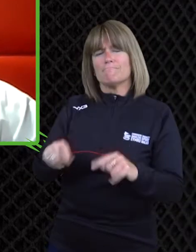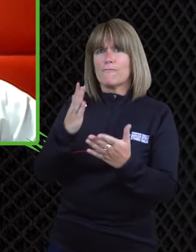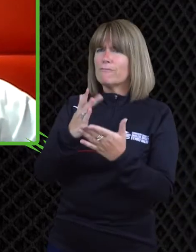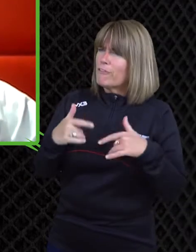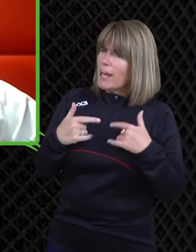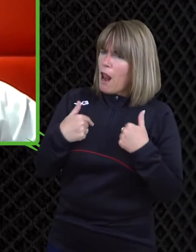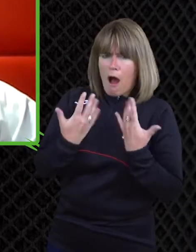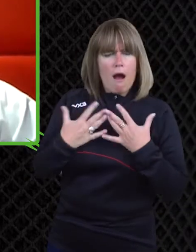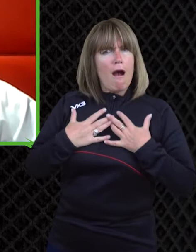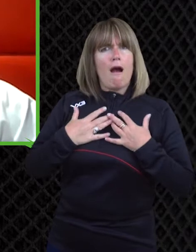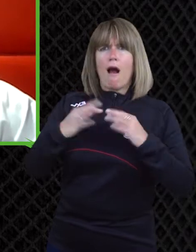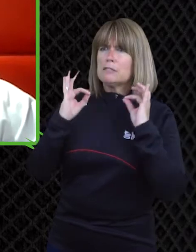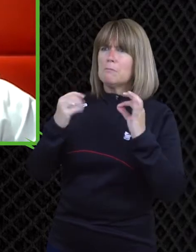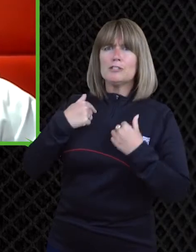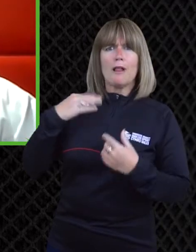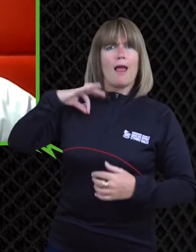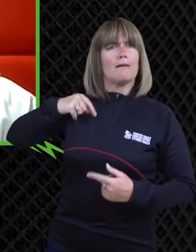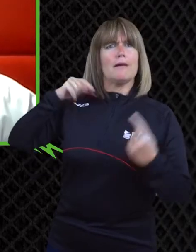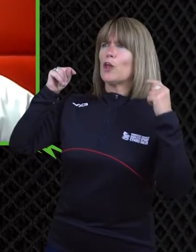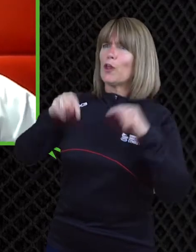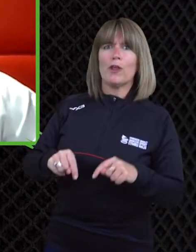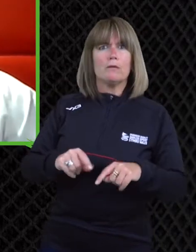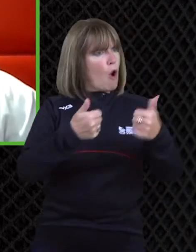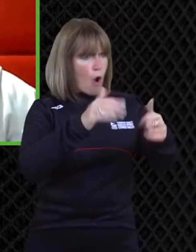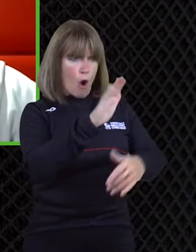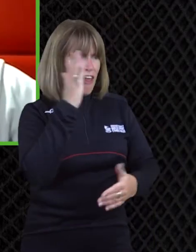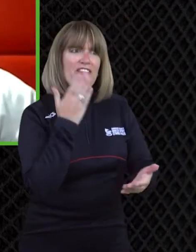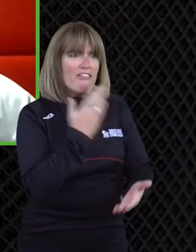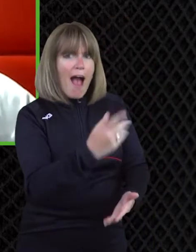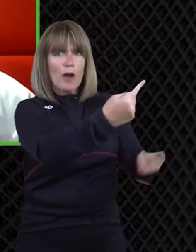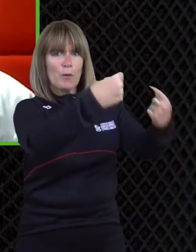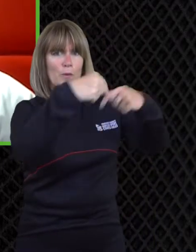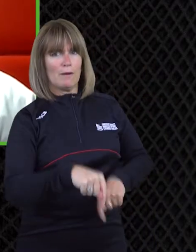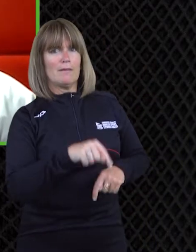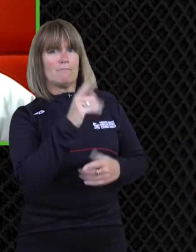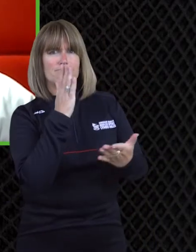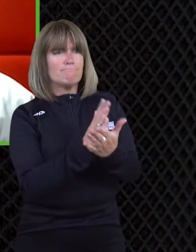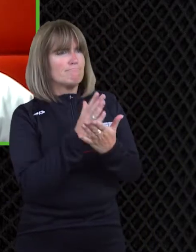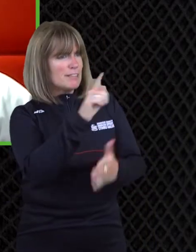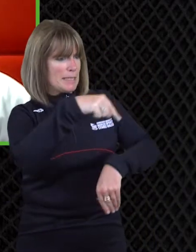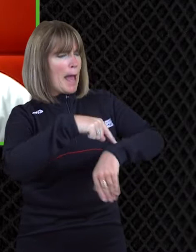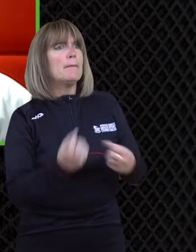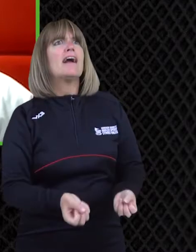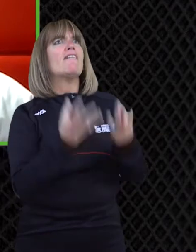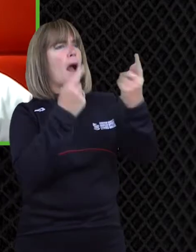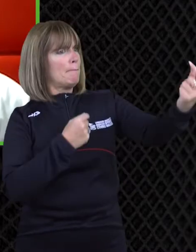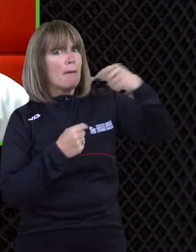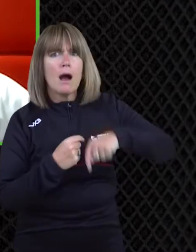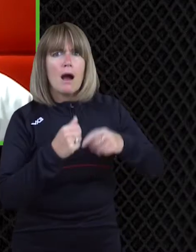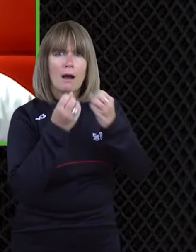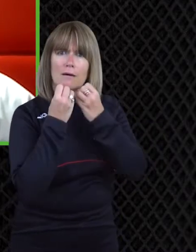numerous of things going on well yeah keeping busy keeping myself busy uh there's nothing like it